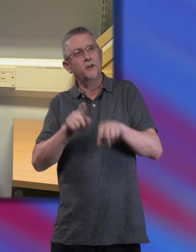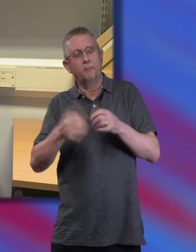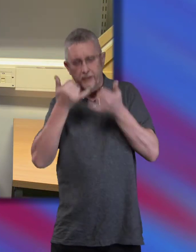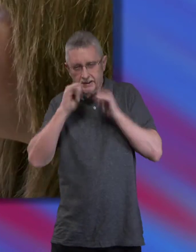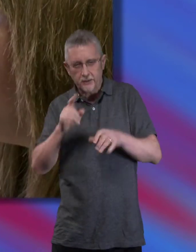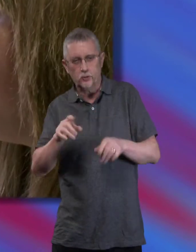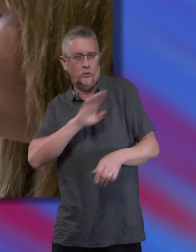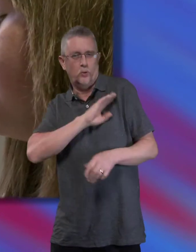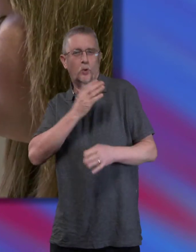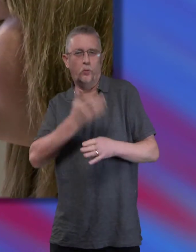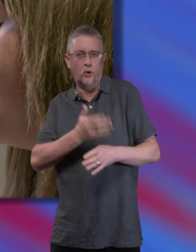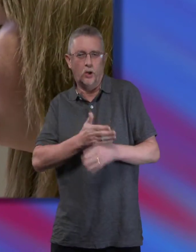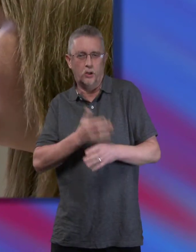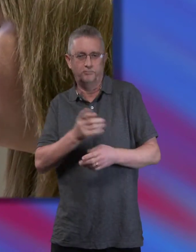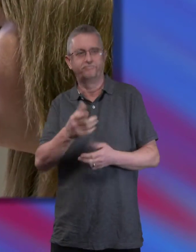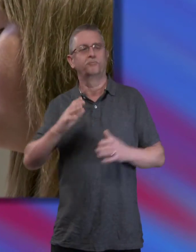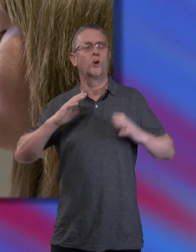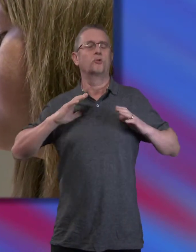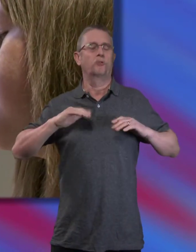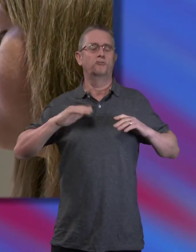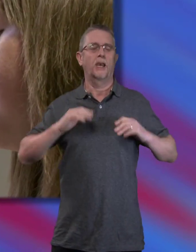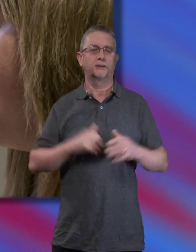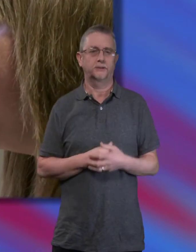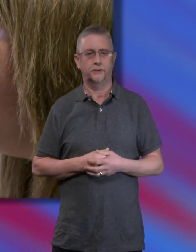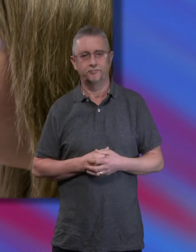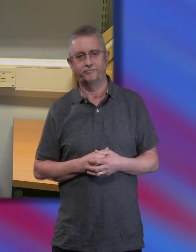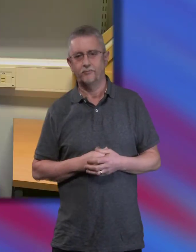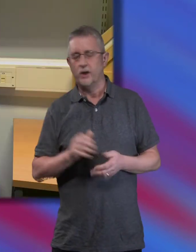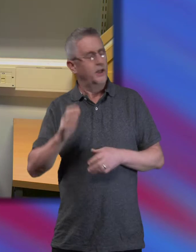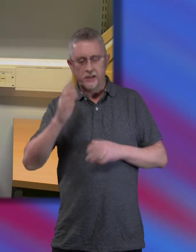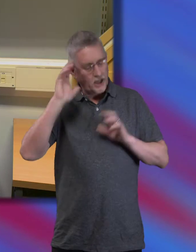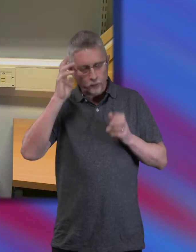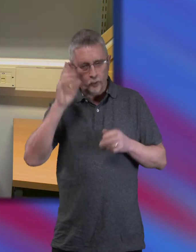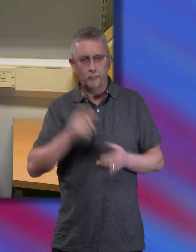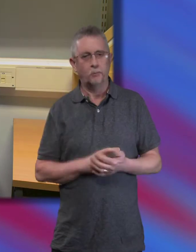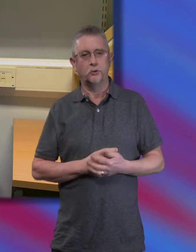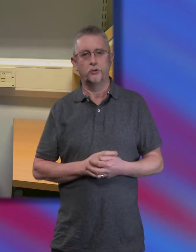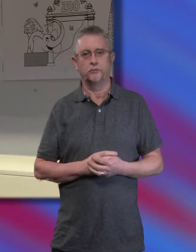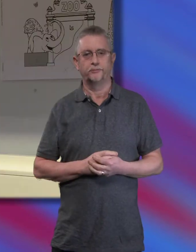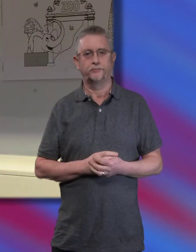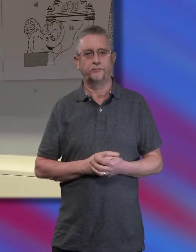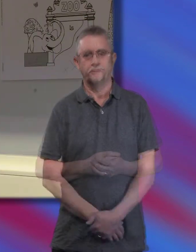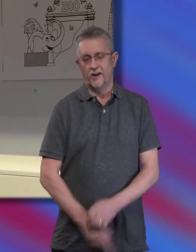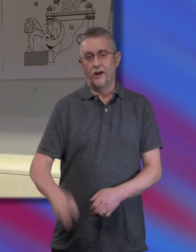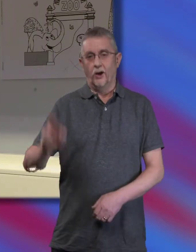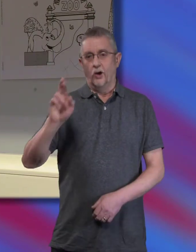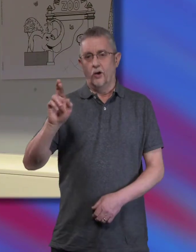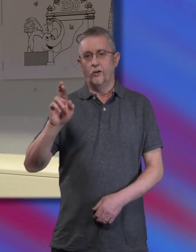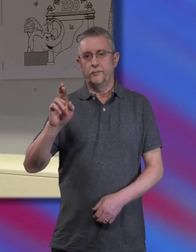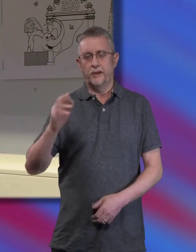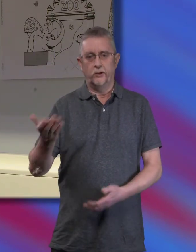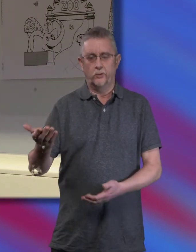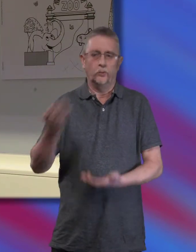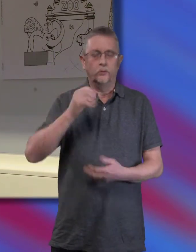like schoolwork. It was quite relaxing so I didn't have to worry about much. So hopefully you'll